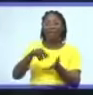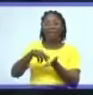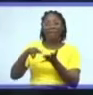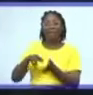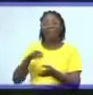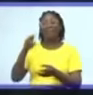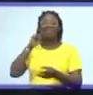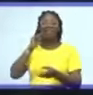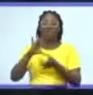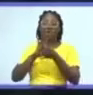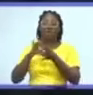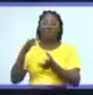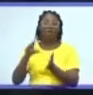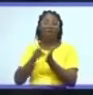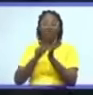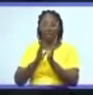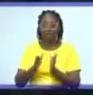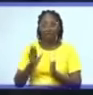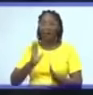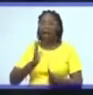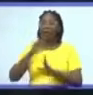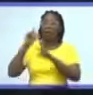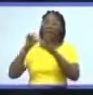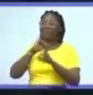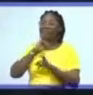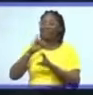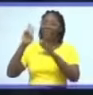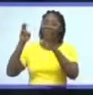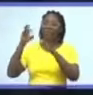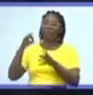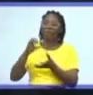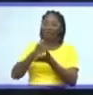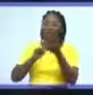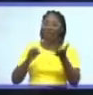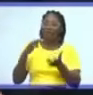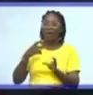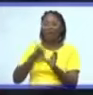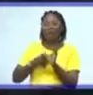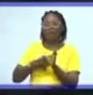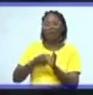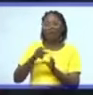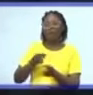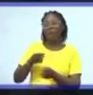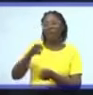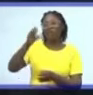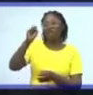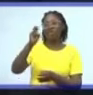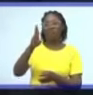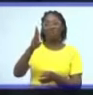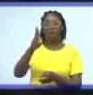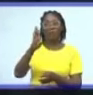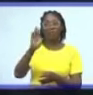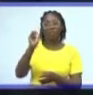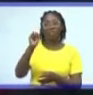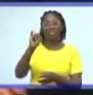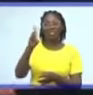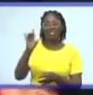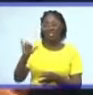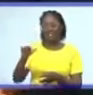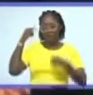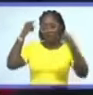Sir, our question has to do with the issue of removal of fuel subsidy. Considering that this current administration has said that